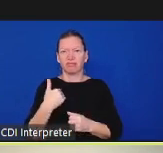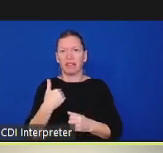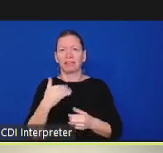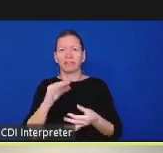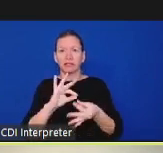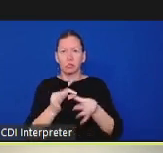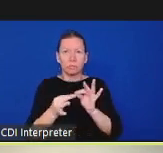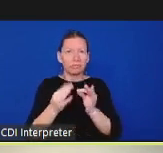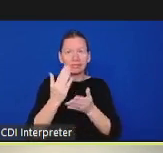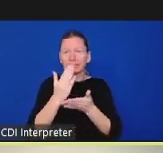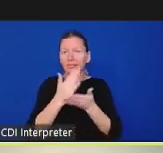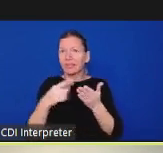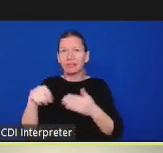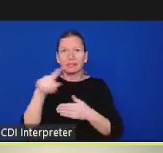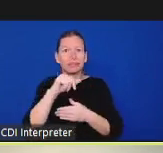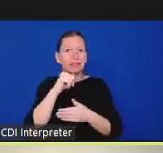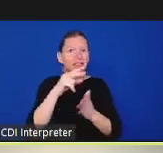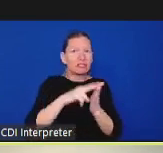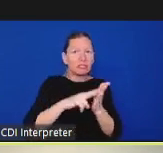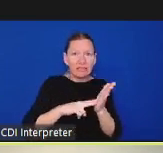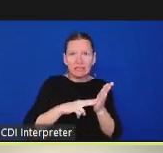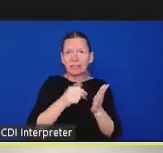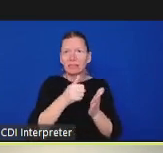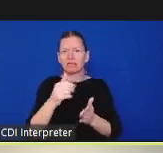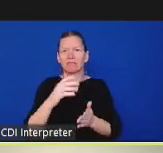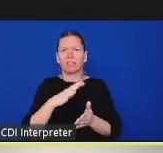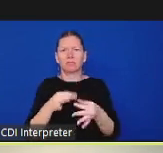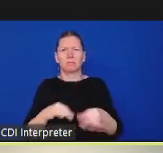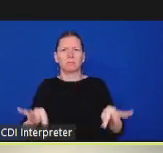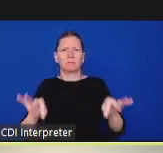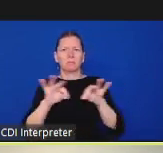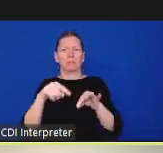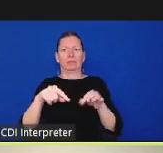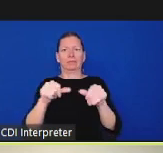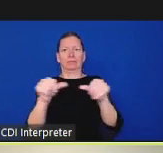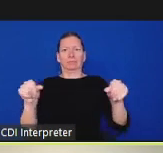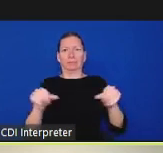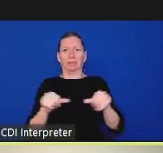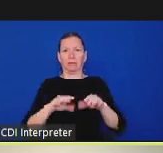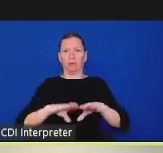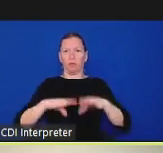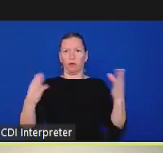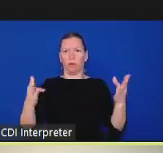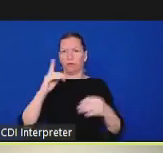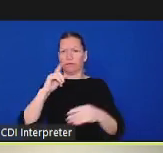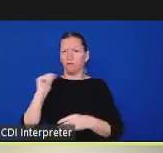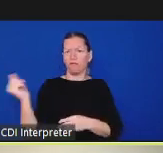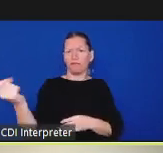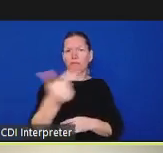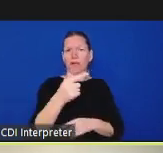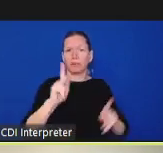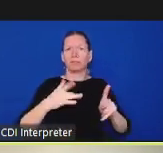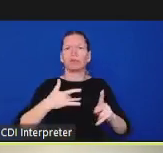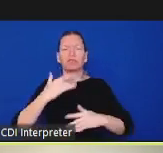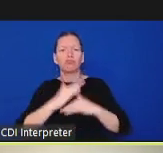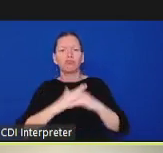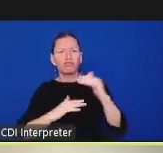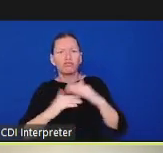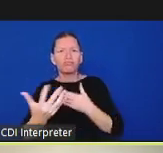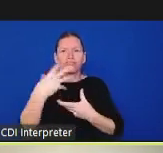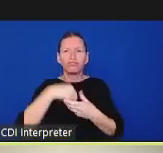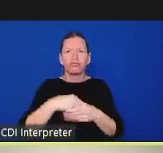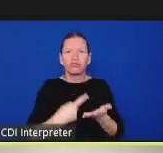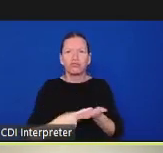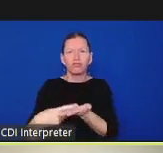everybody here in this space can do both so we ask that one person speak at a time and we have the raise hand